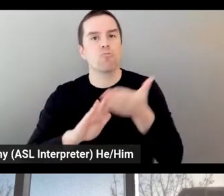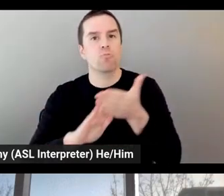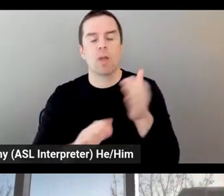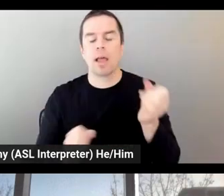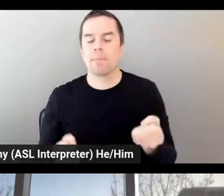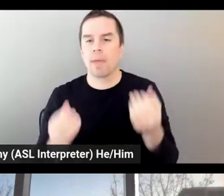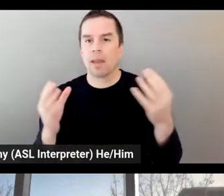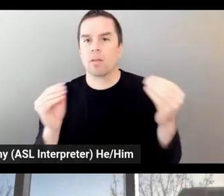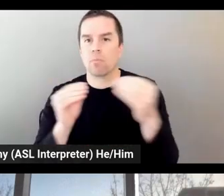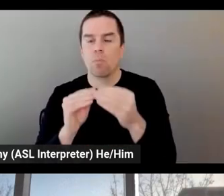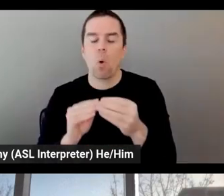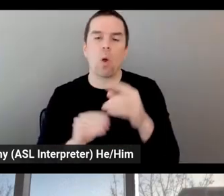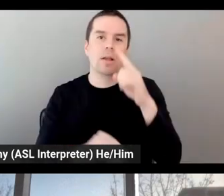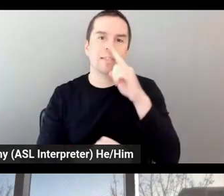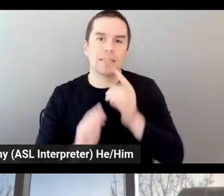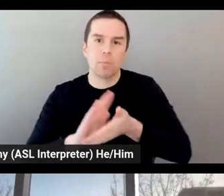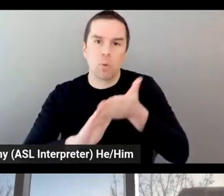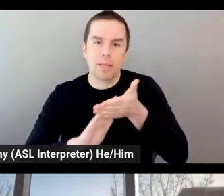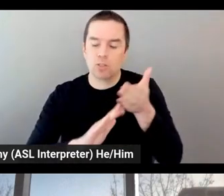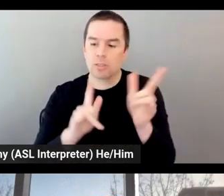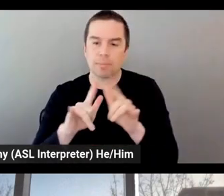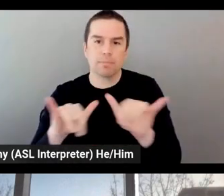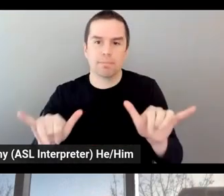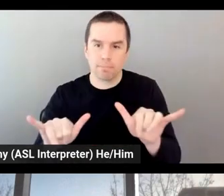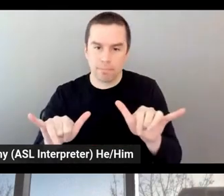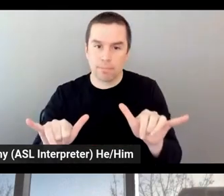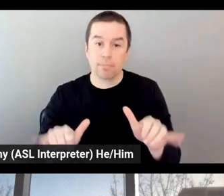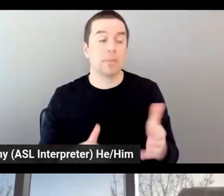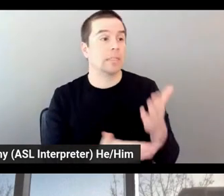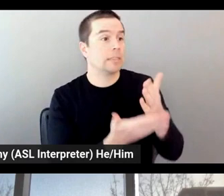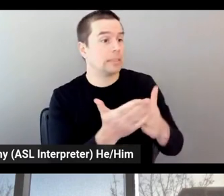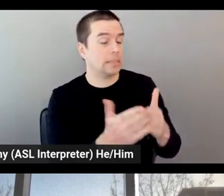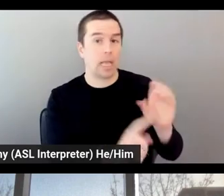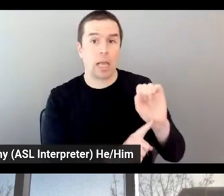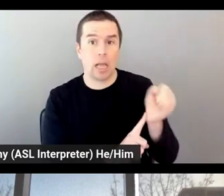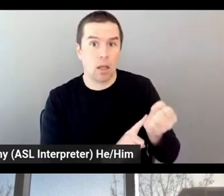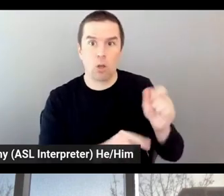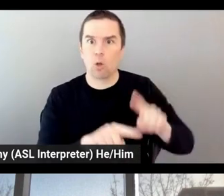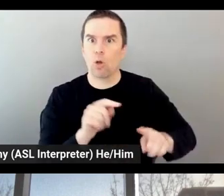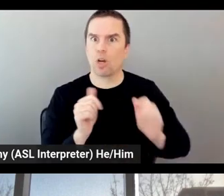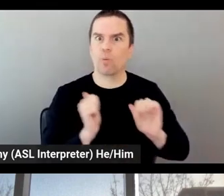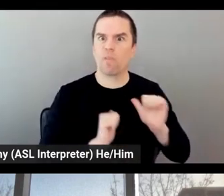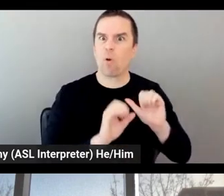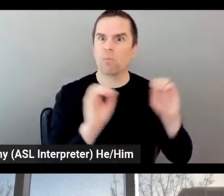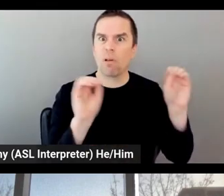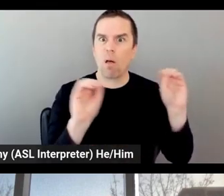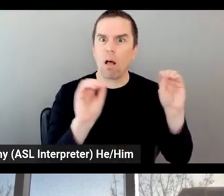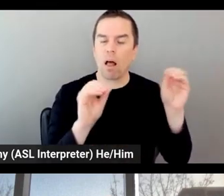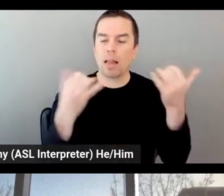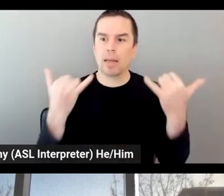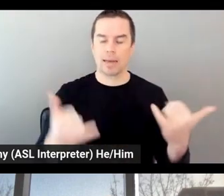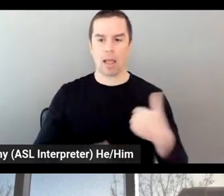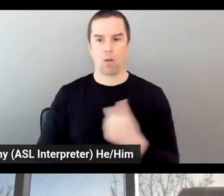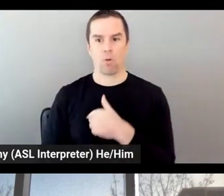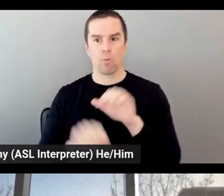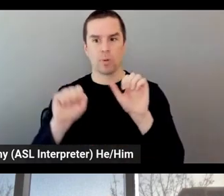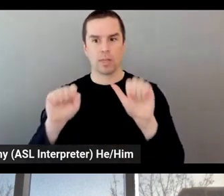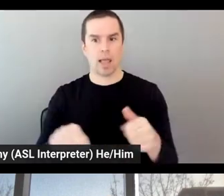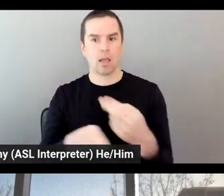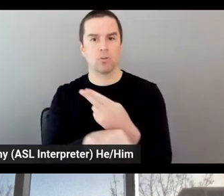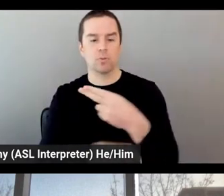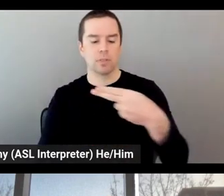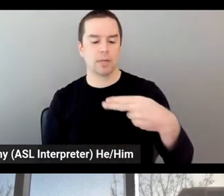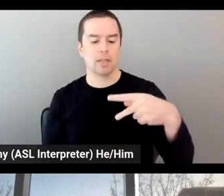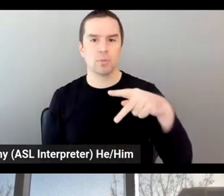even able to perform at all. And now we are with HPC on AWS. So that's really a key use case for us.